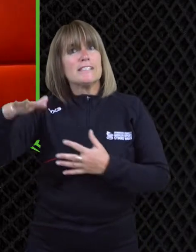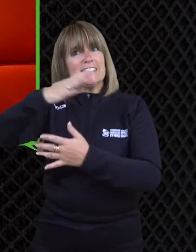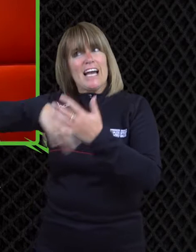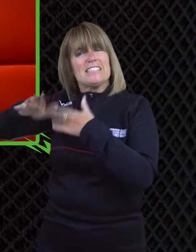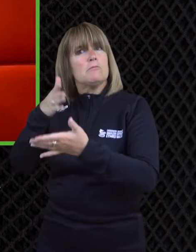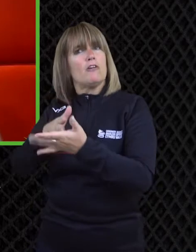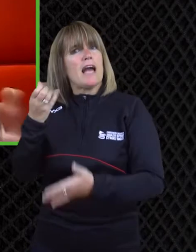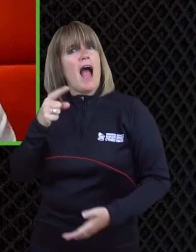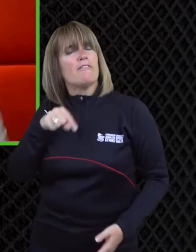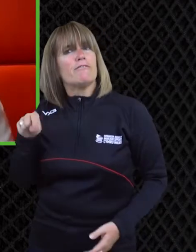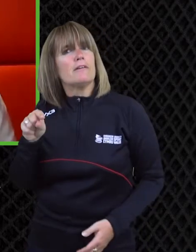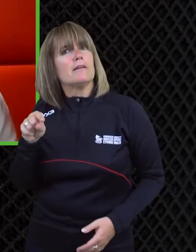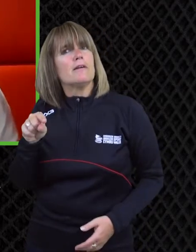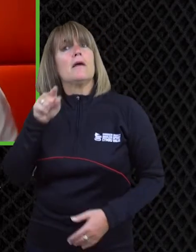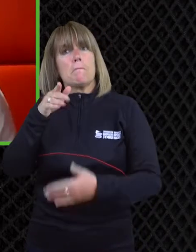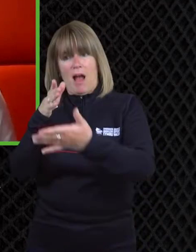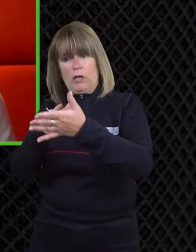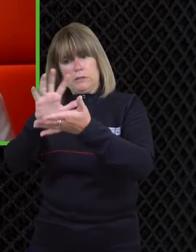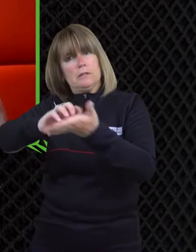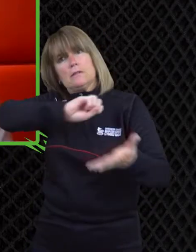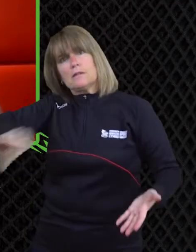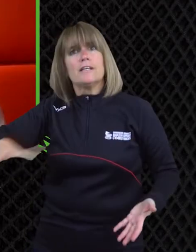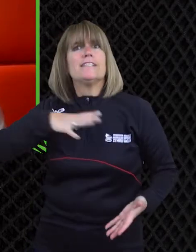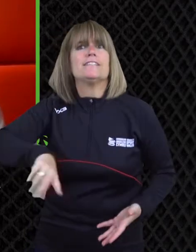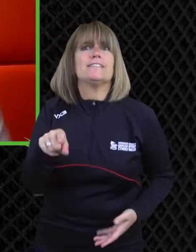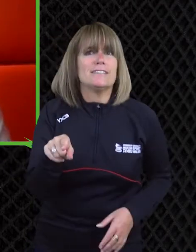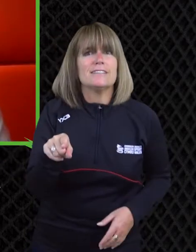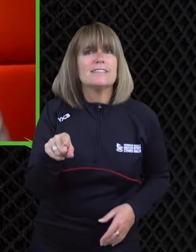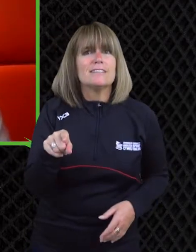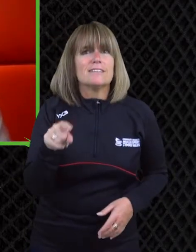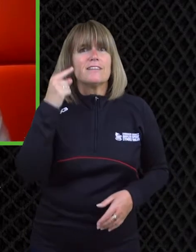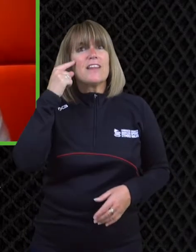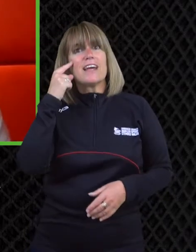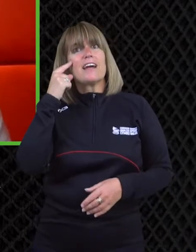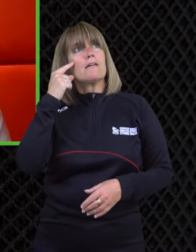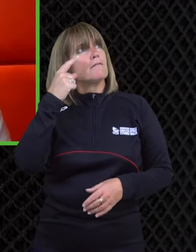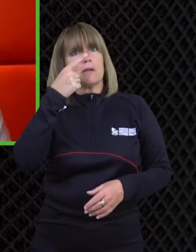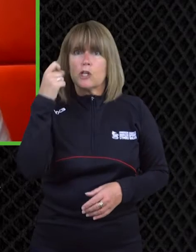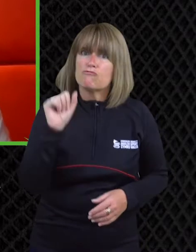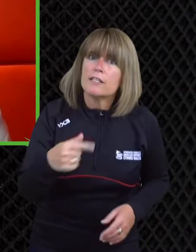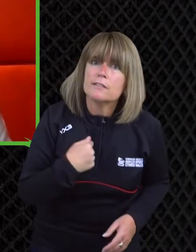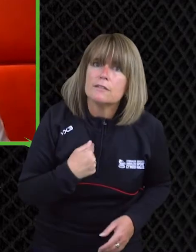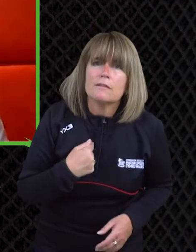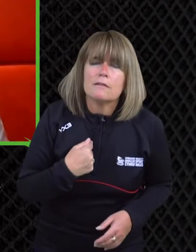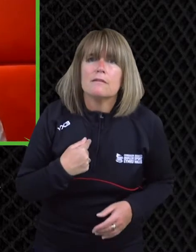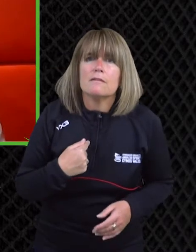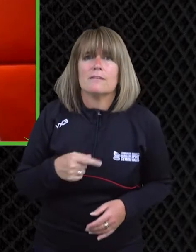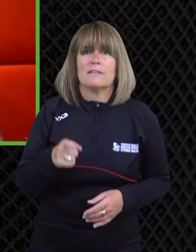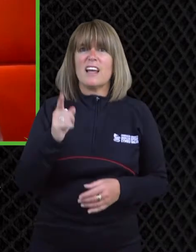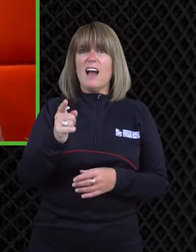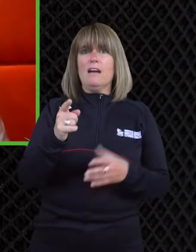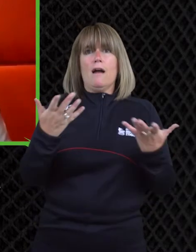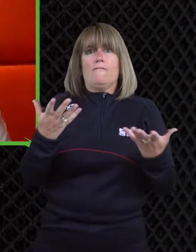society and how we've grown up um i use the medical model that you know their impairment causes them